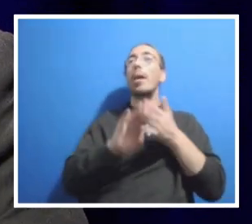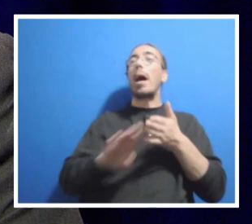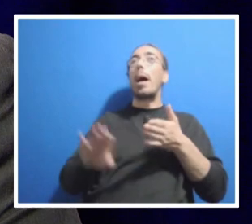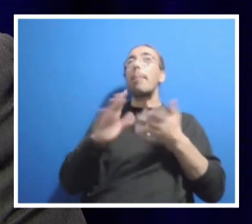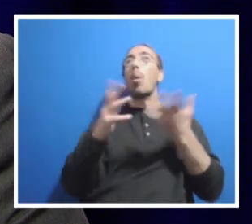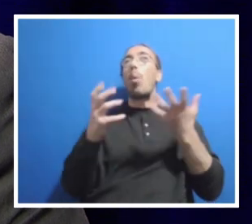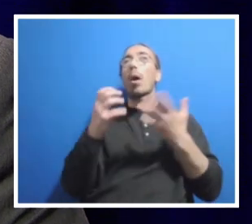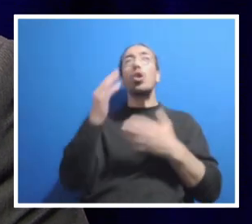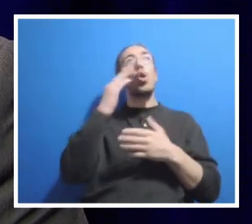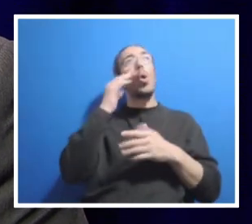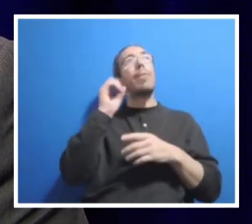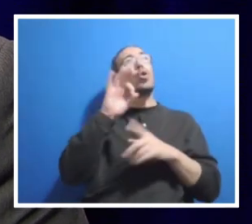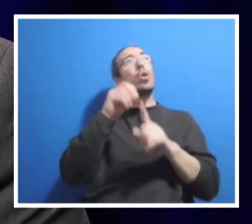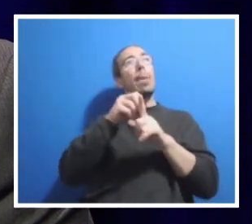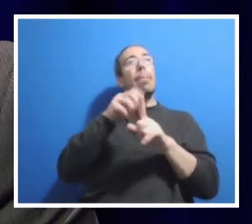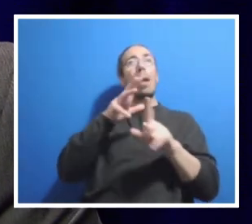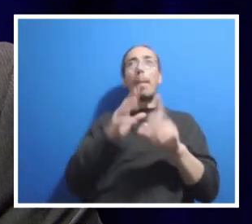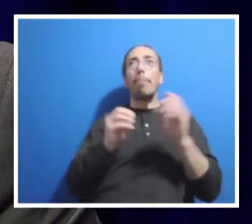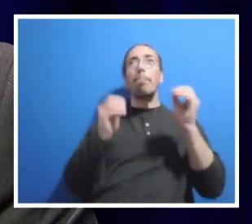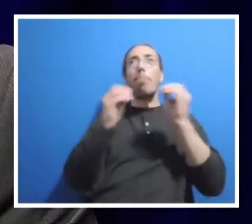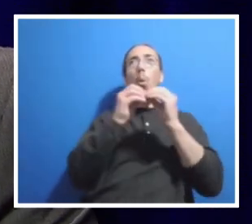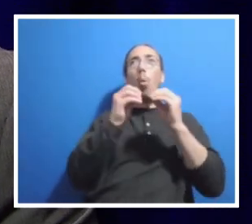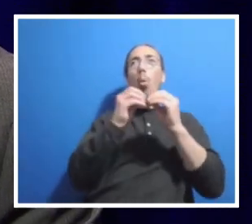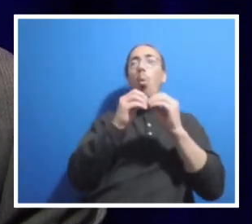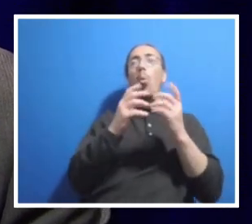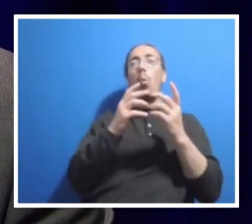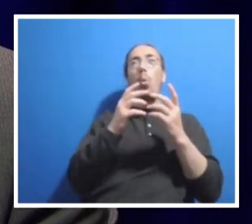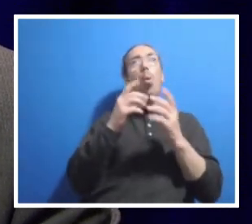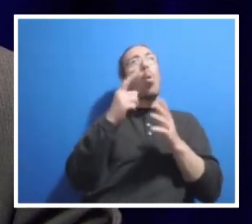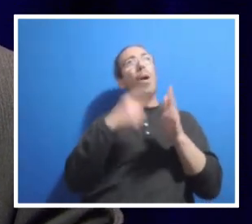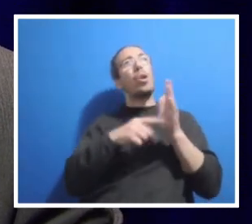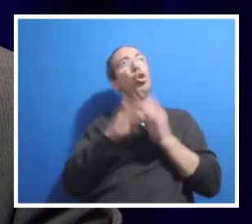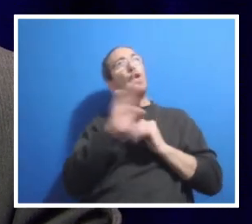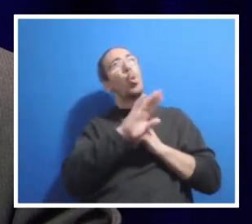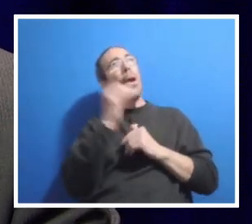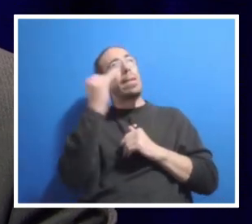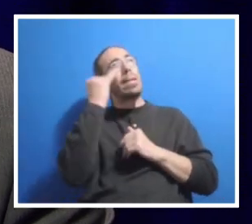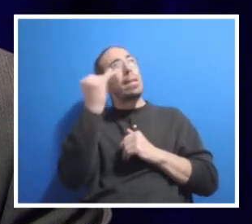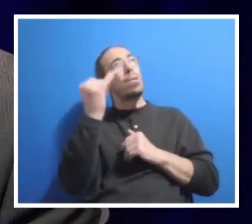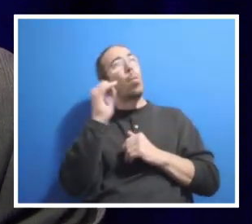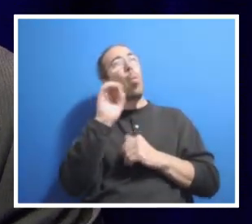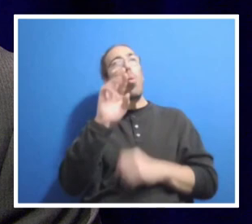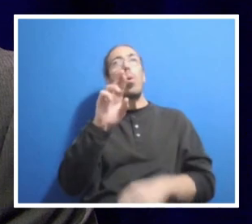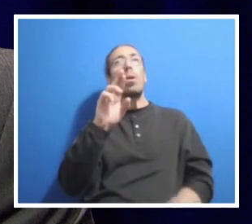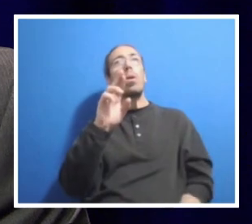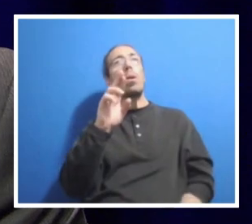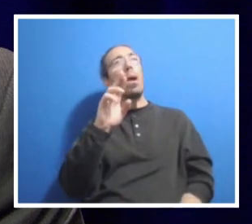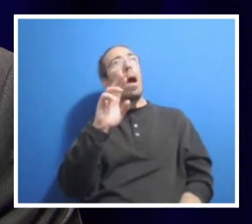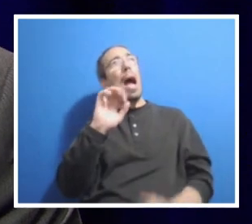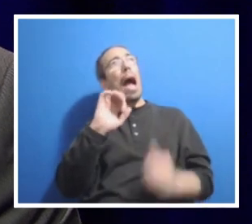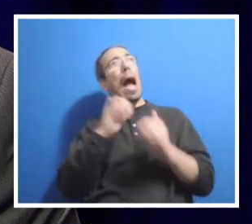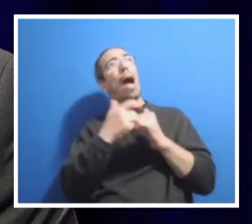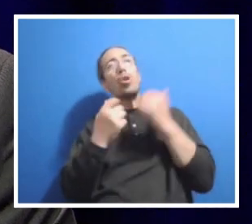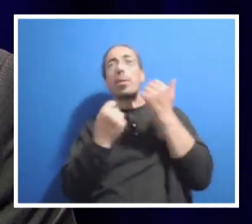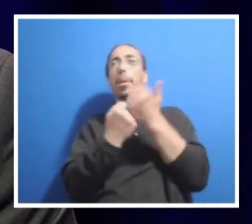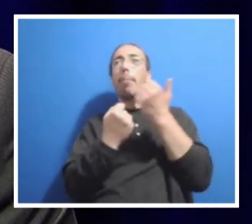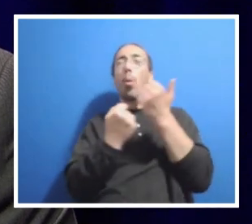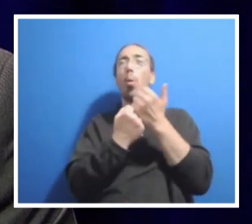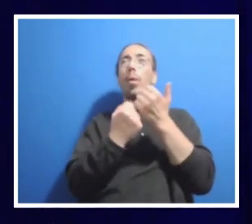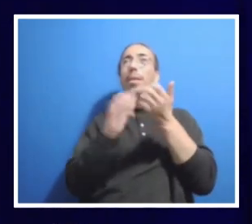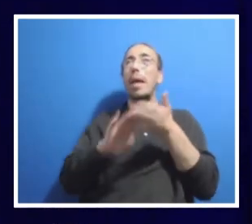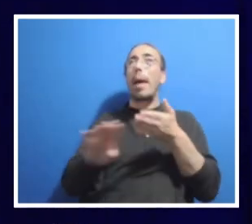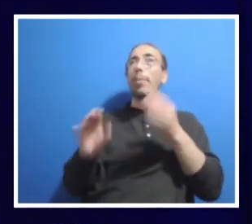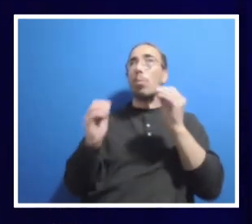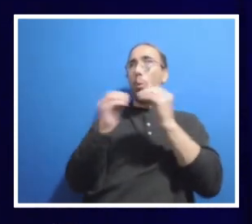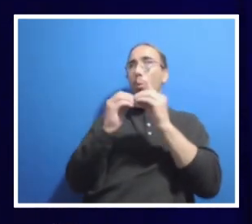could expand on that a little bit and tell us what some of your ideas to support the campuses more. Glad